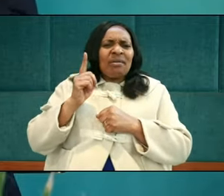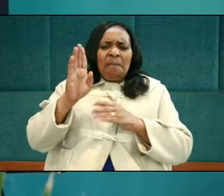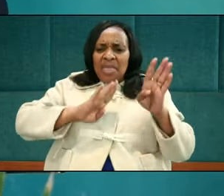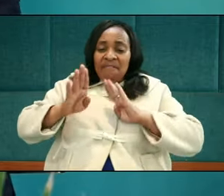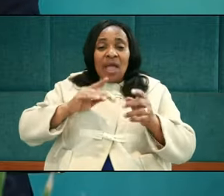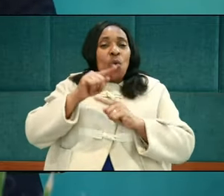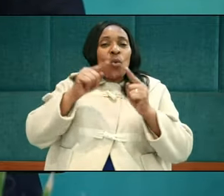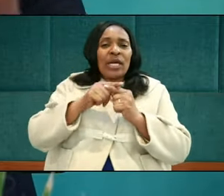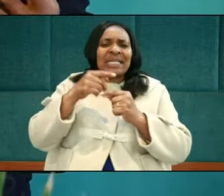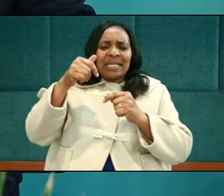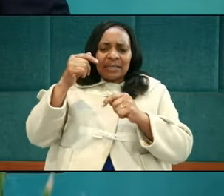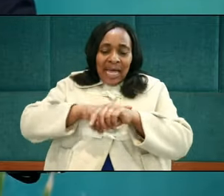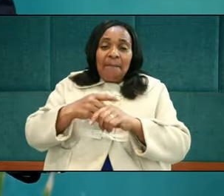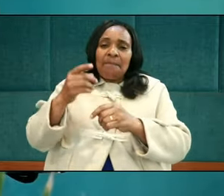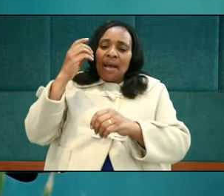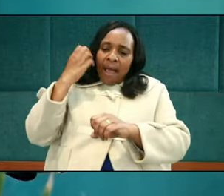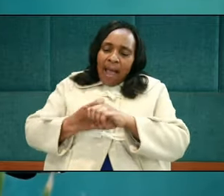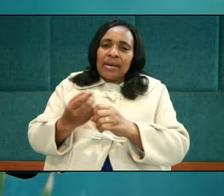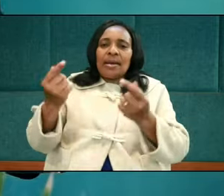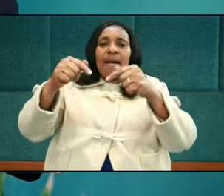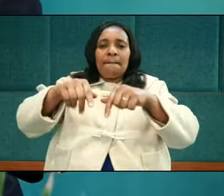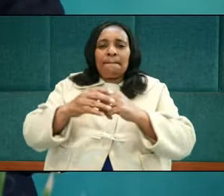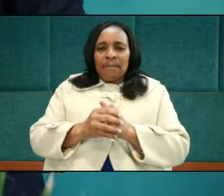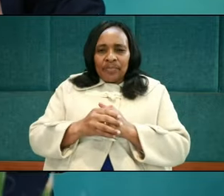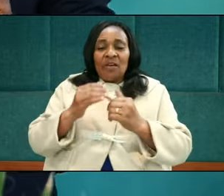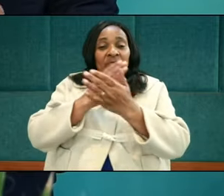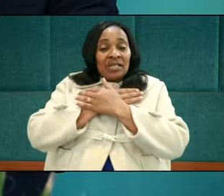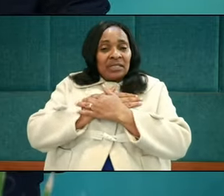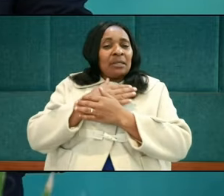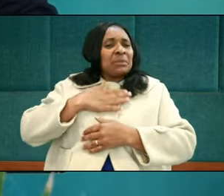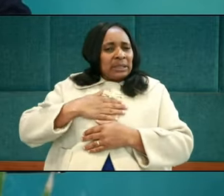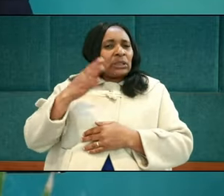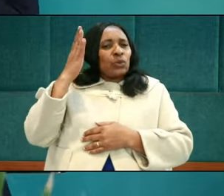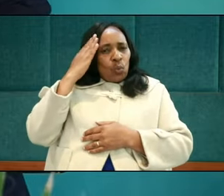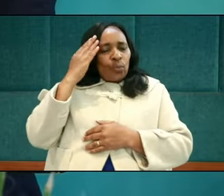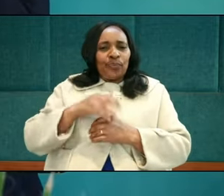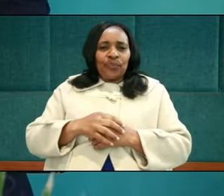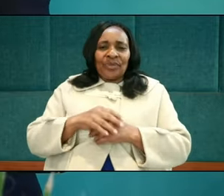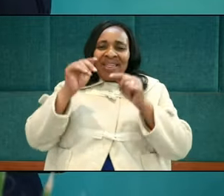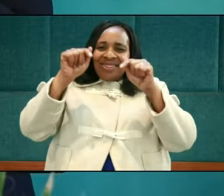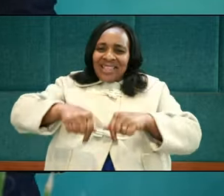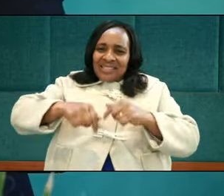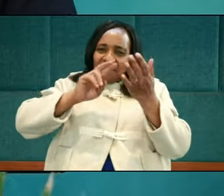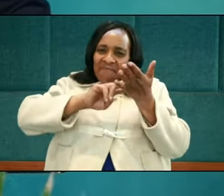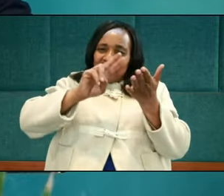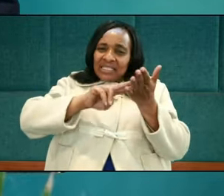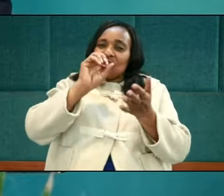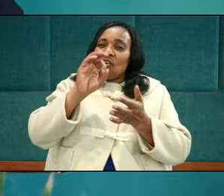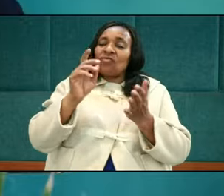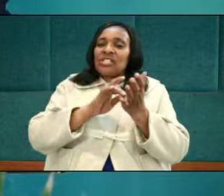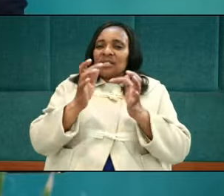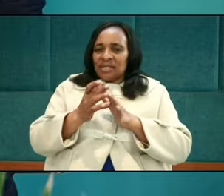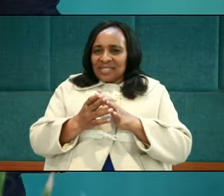when such difficulties before us? Friends, please note that this statement of Jesus,